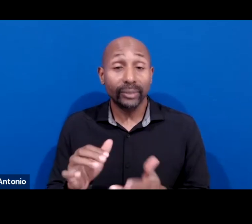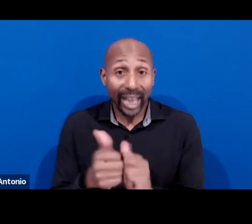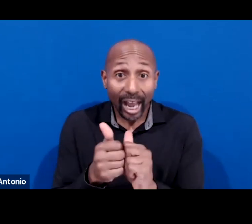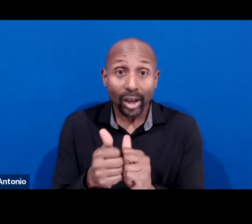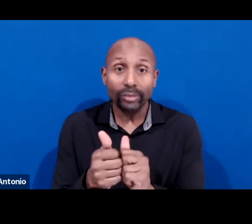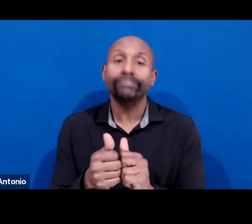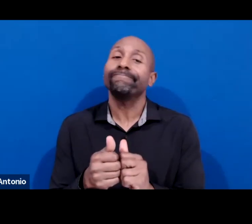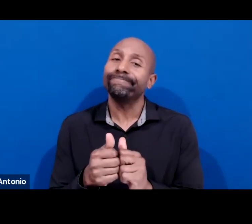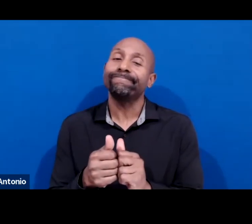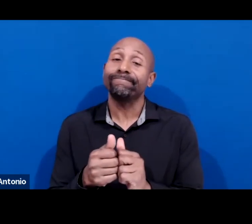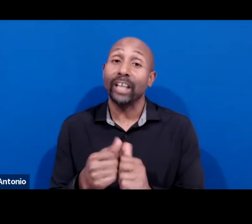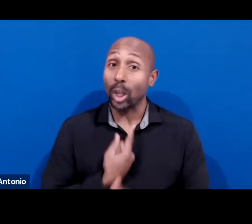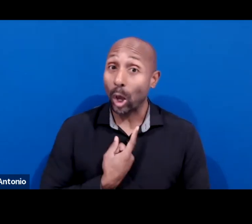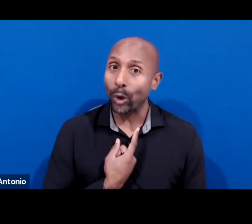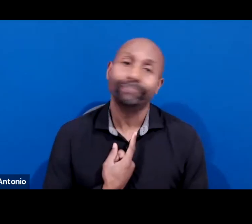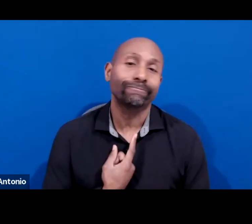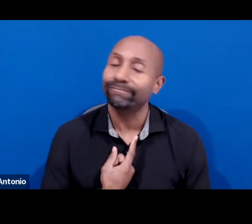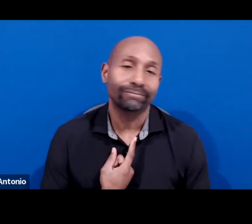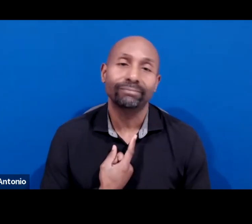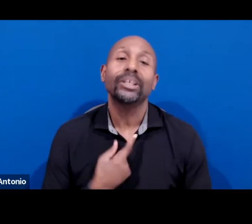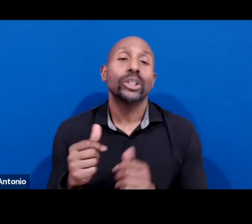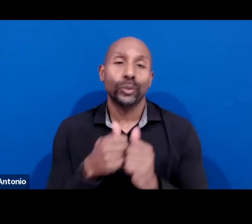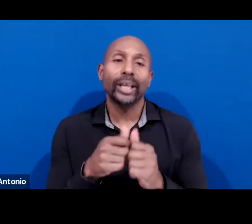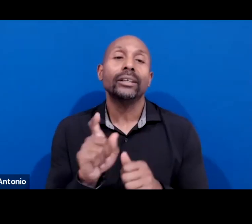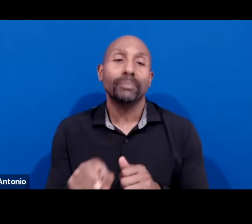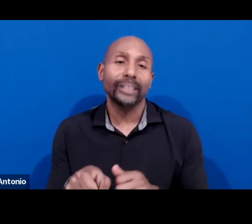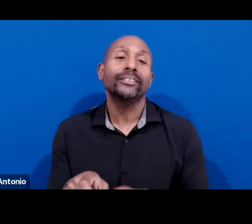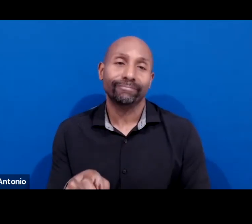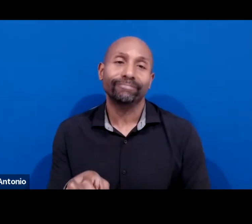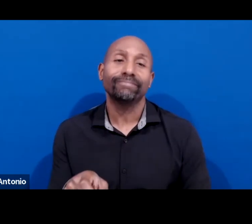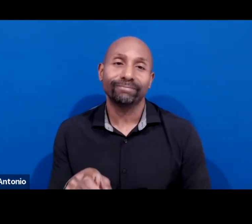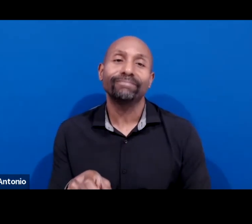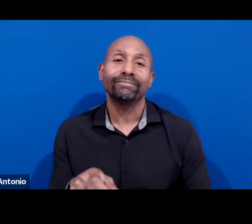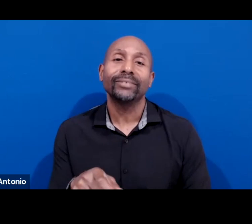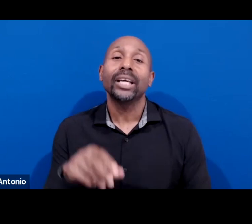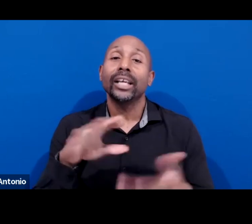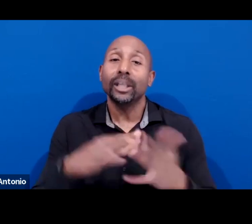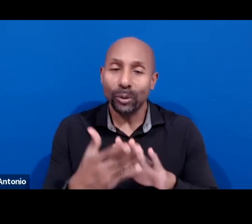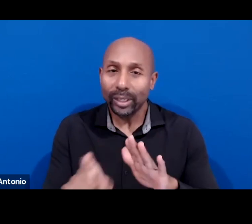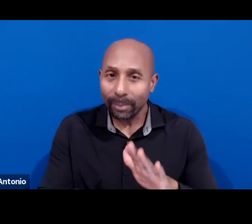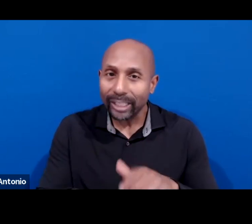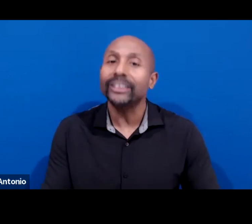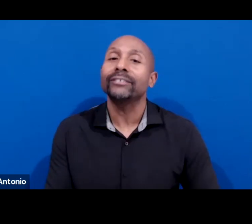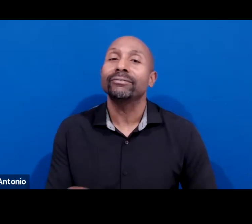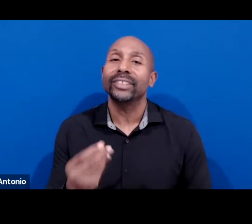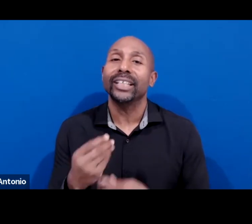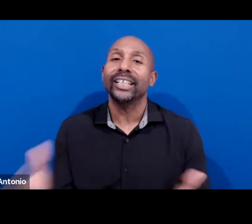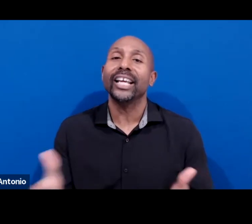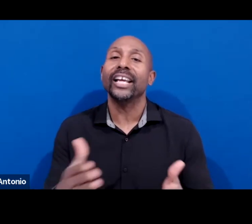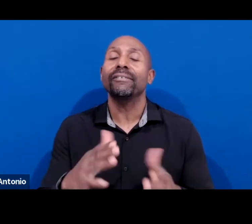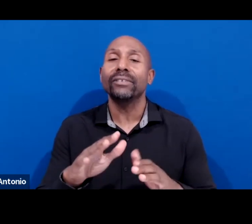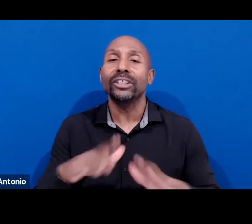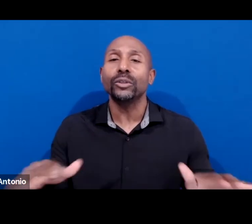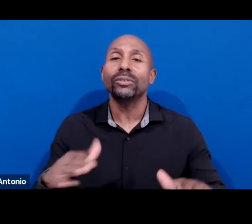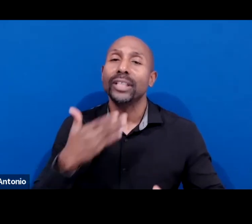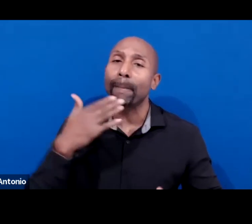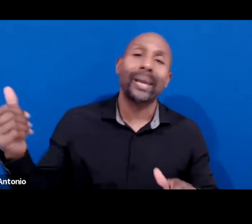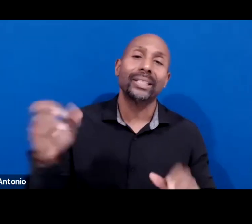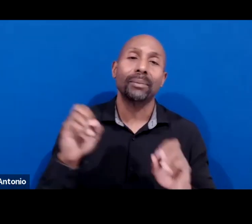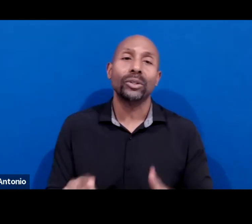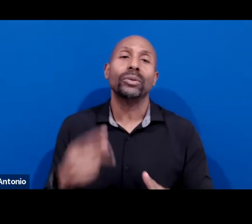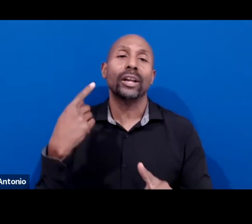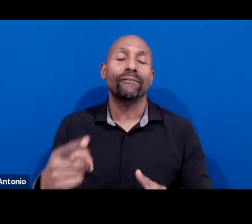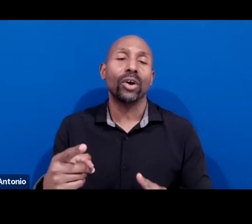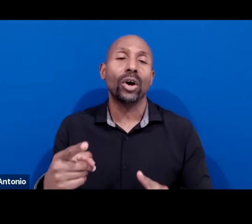our parents and the schools and the communities in which the schools are. Students that have involved parents we already